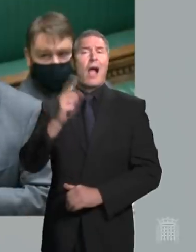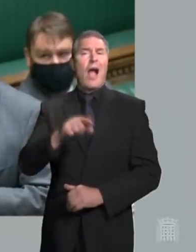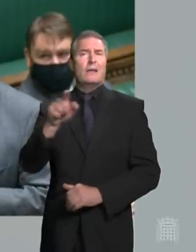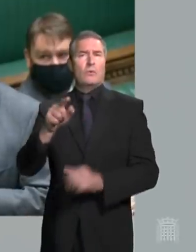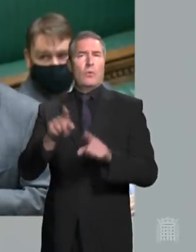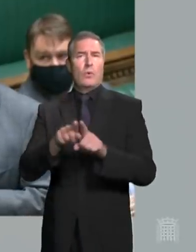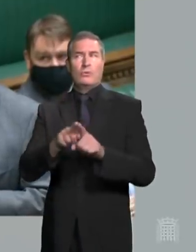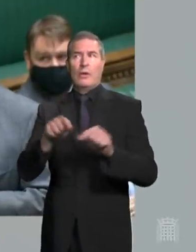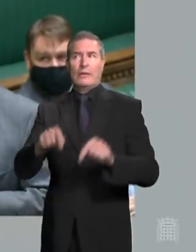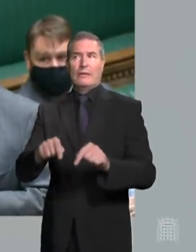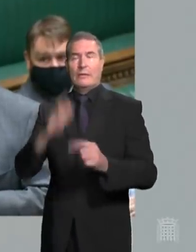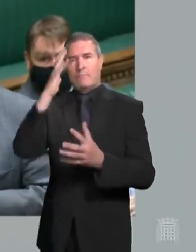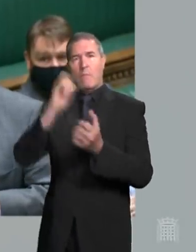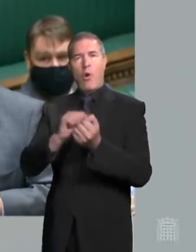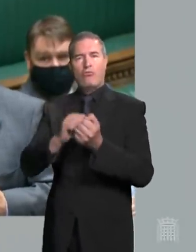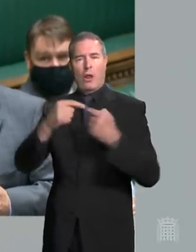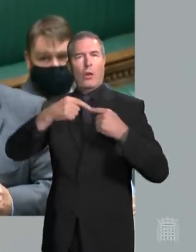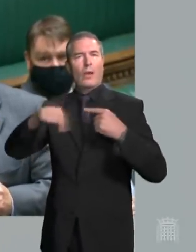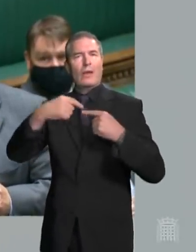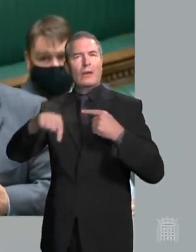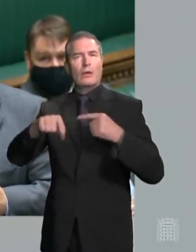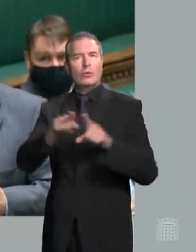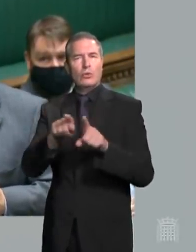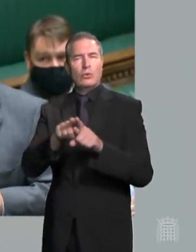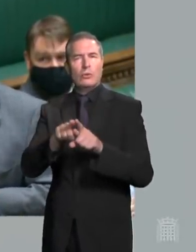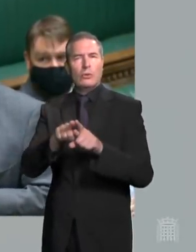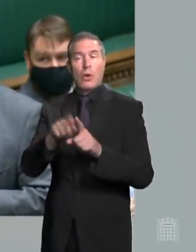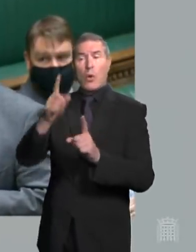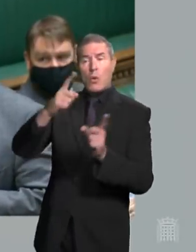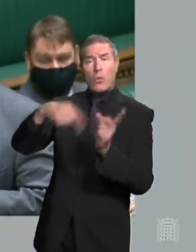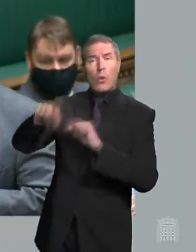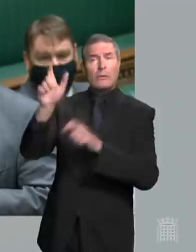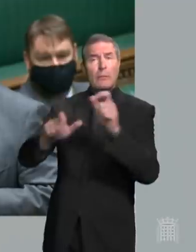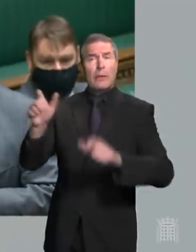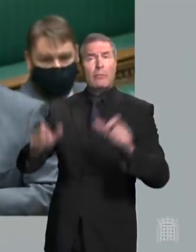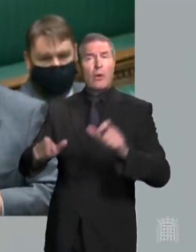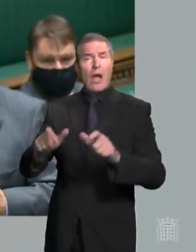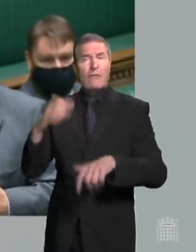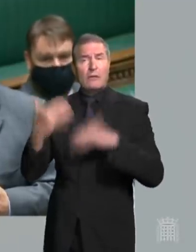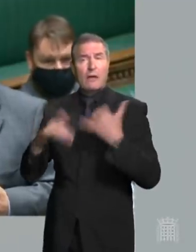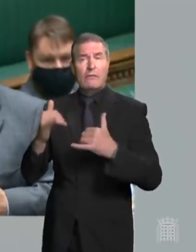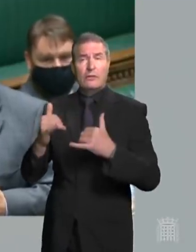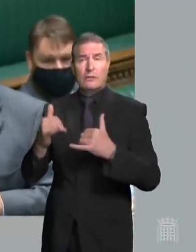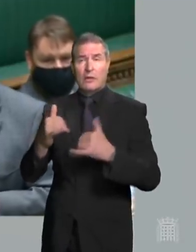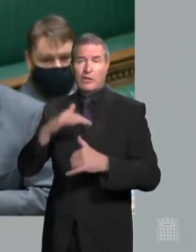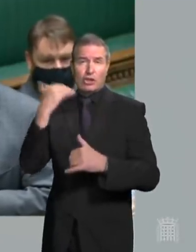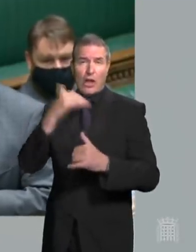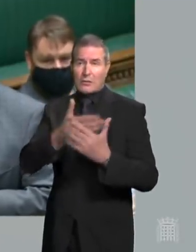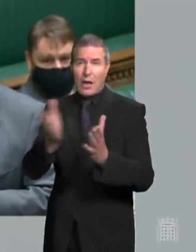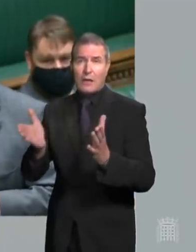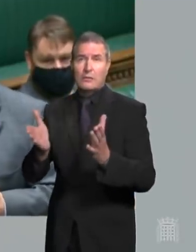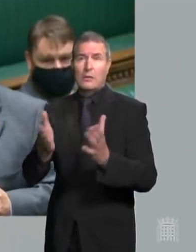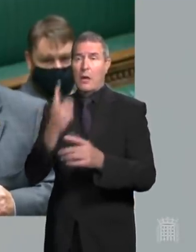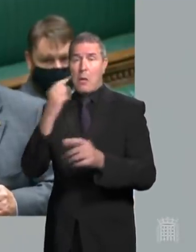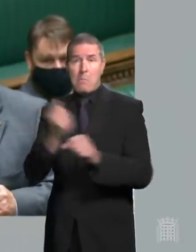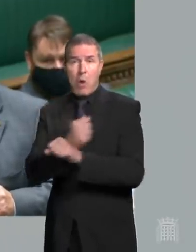this is also Severin Itza Memorial Week. And we should be remembering those that have suffered genocide, whether that be in Bosnia, in